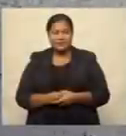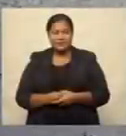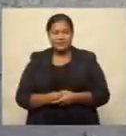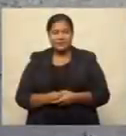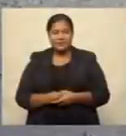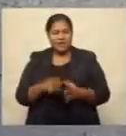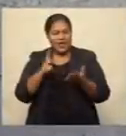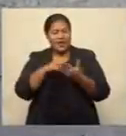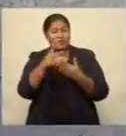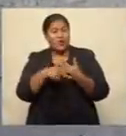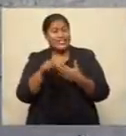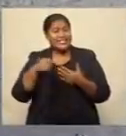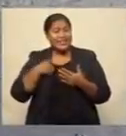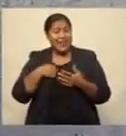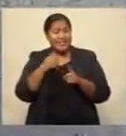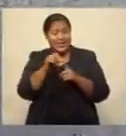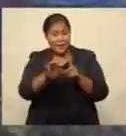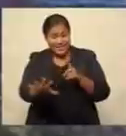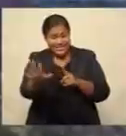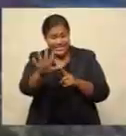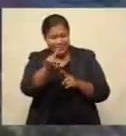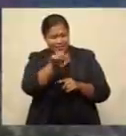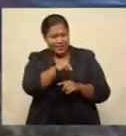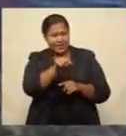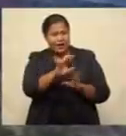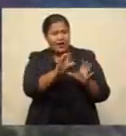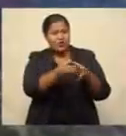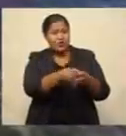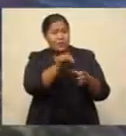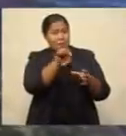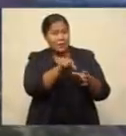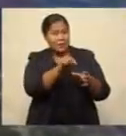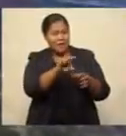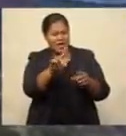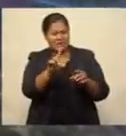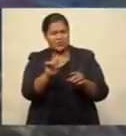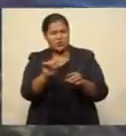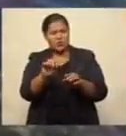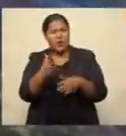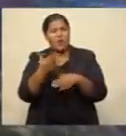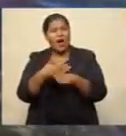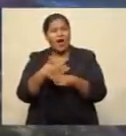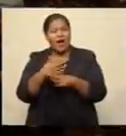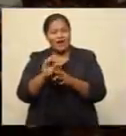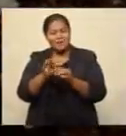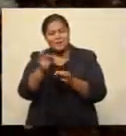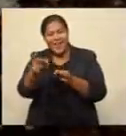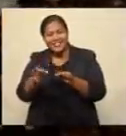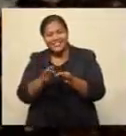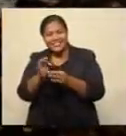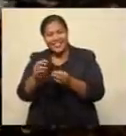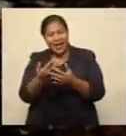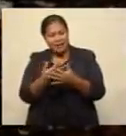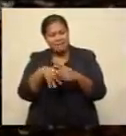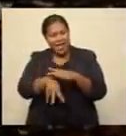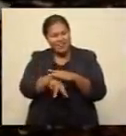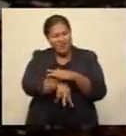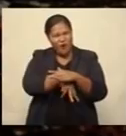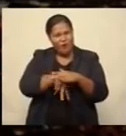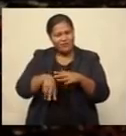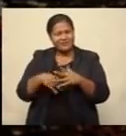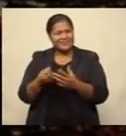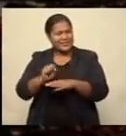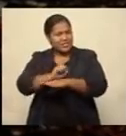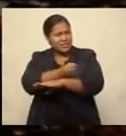Project Survival Pacific is one particular group that is taking a lead role in planting mangroves on seashores to